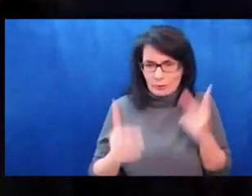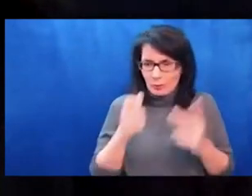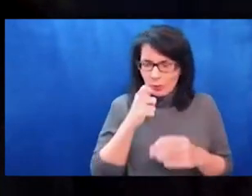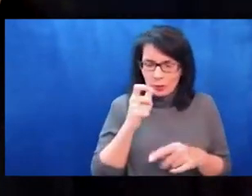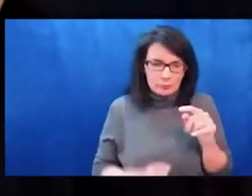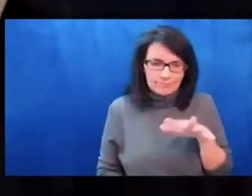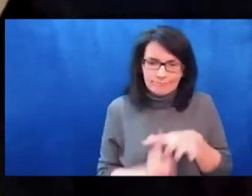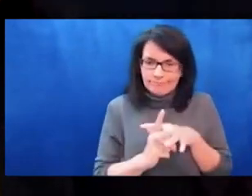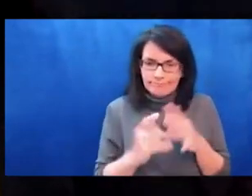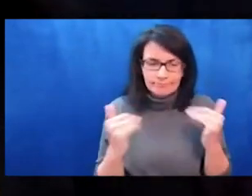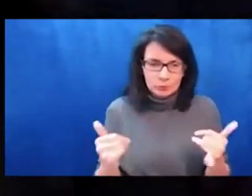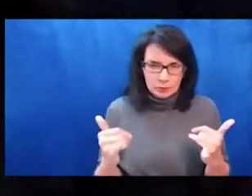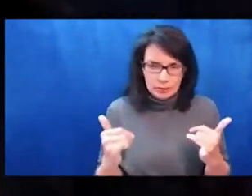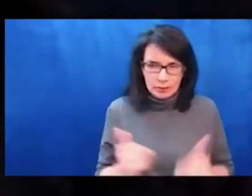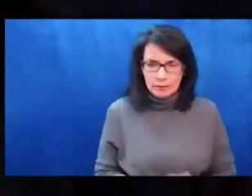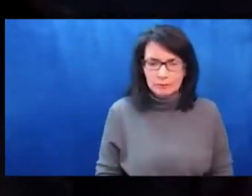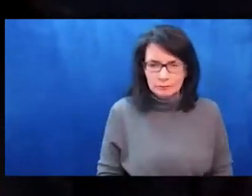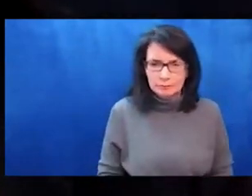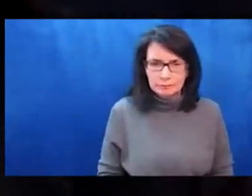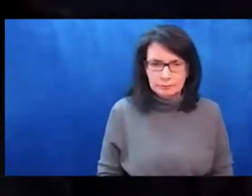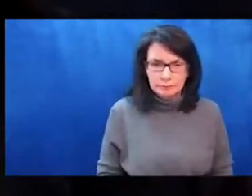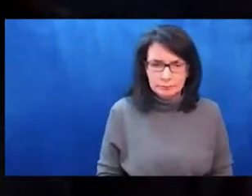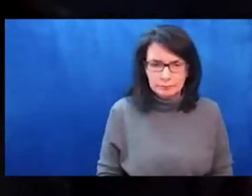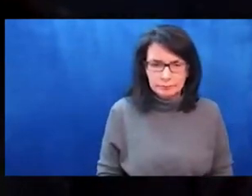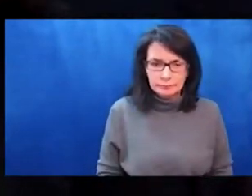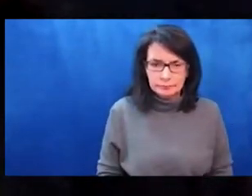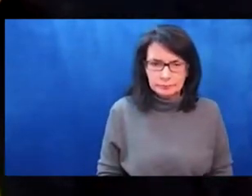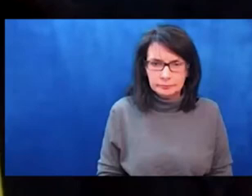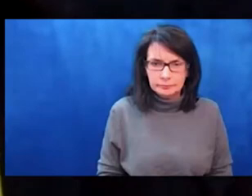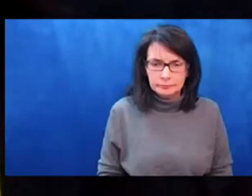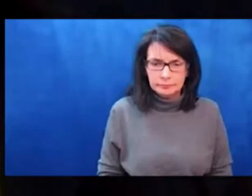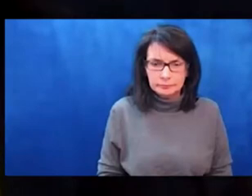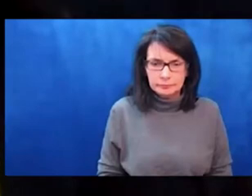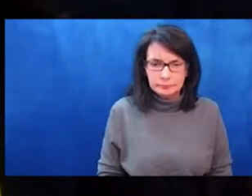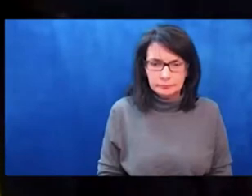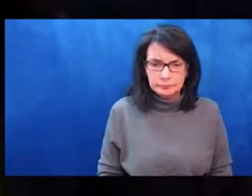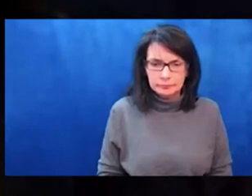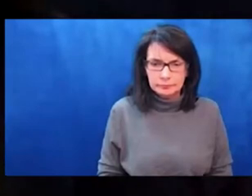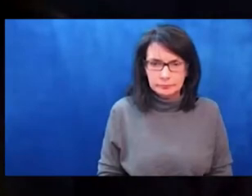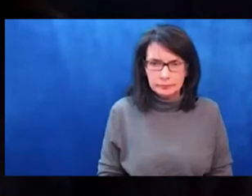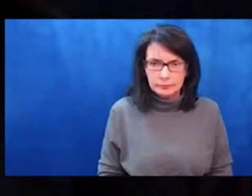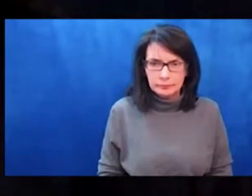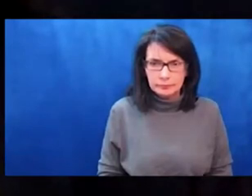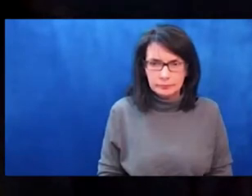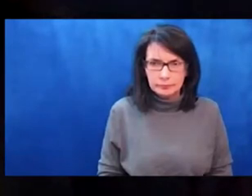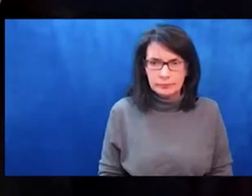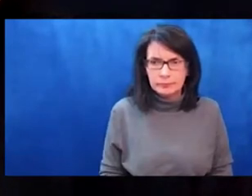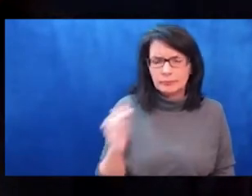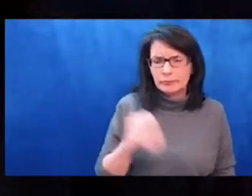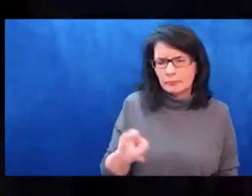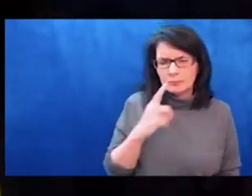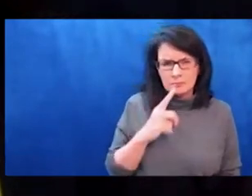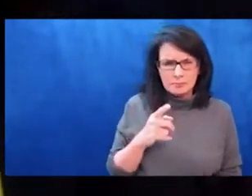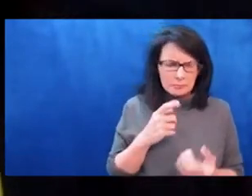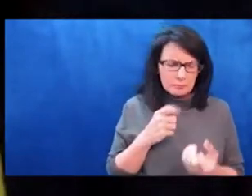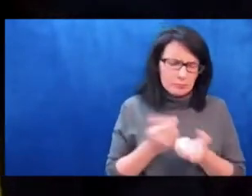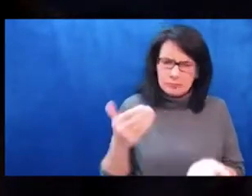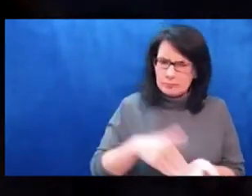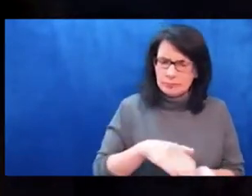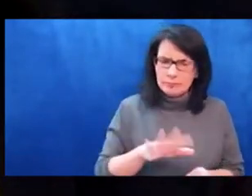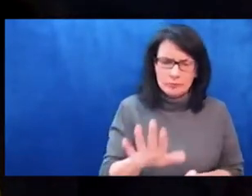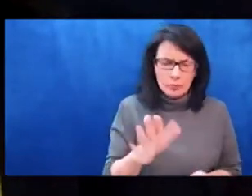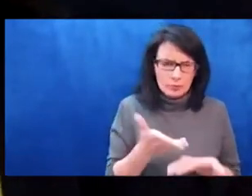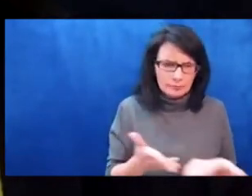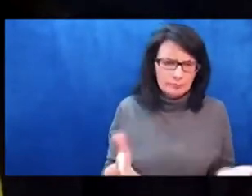into, into preparing for this program and joining us in such short notice and for the insights. And again, we hope that this is one and